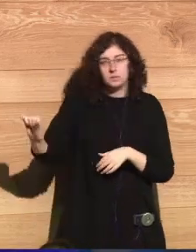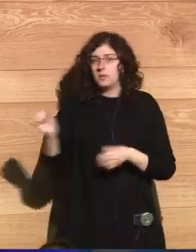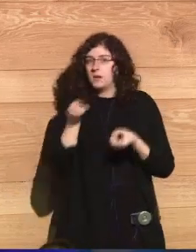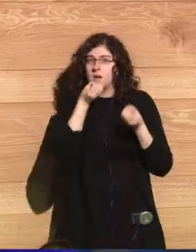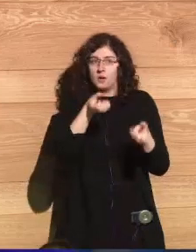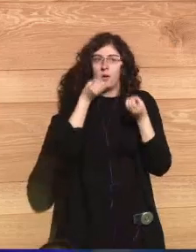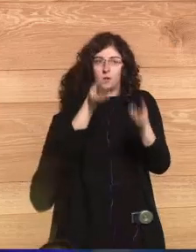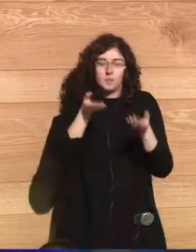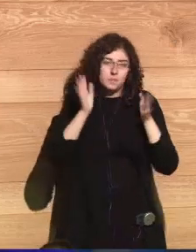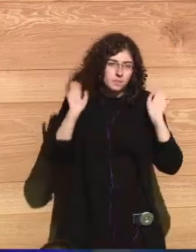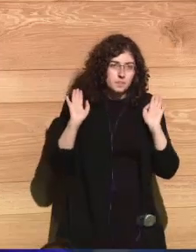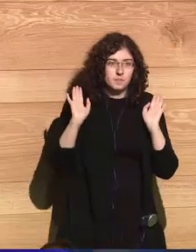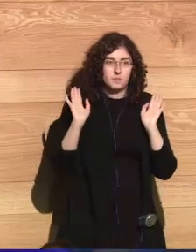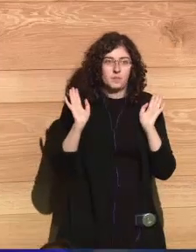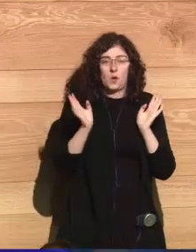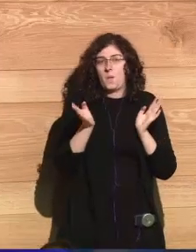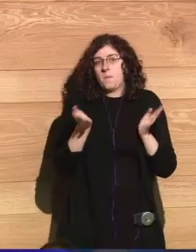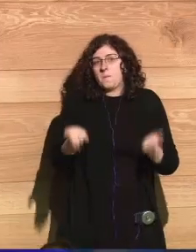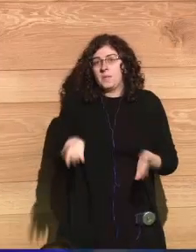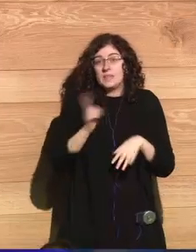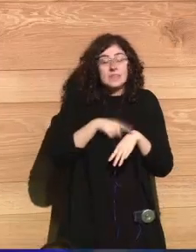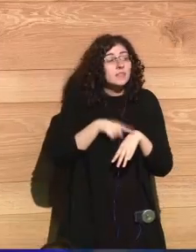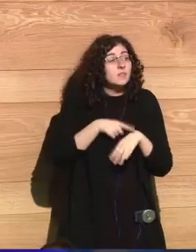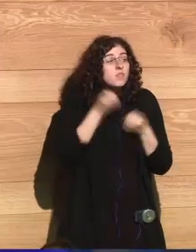But, how's the time doing? you. Do I have time?